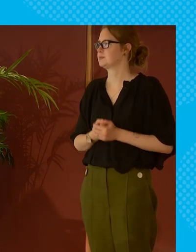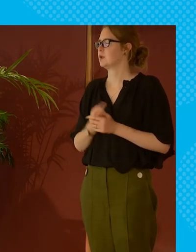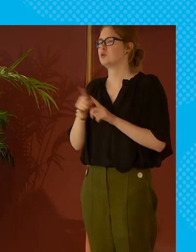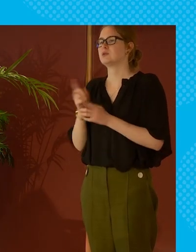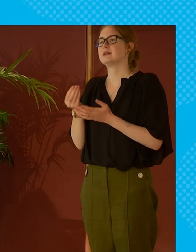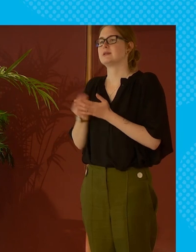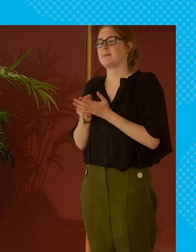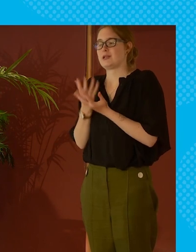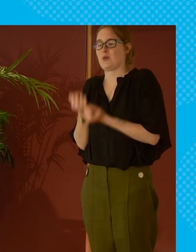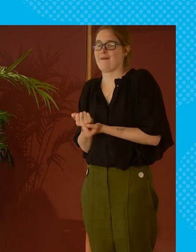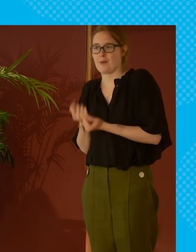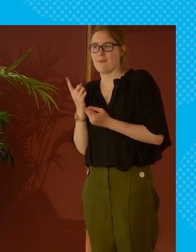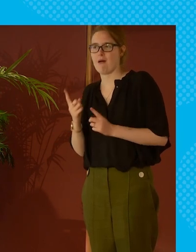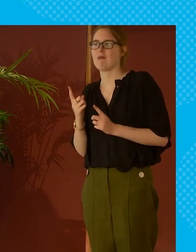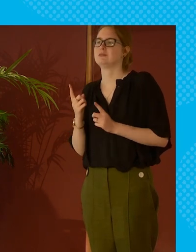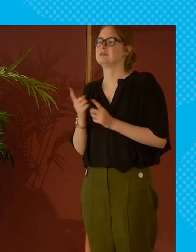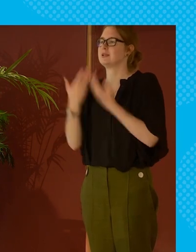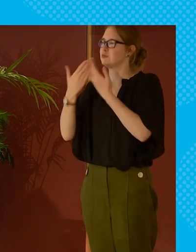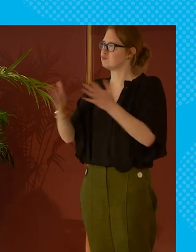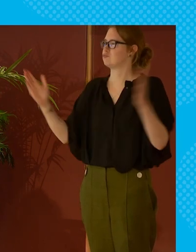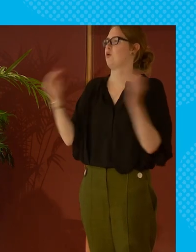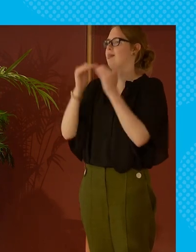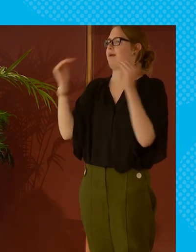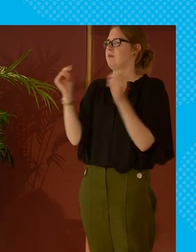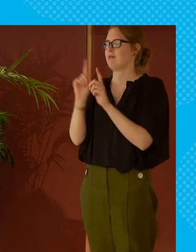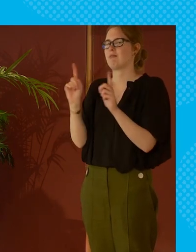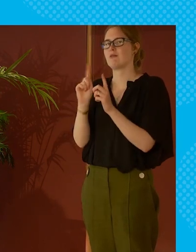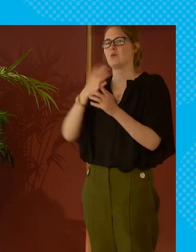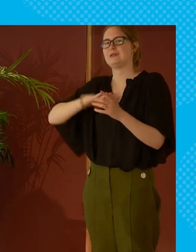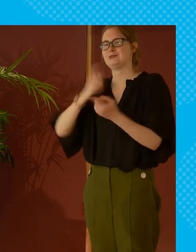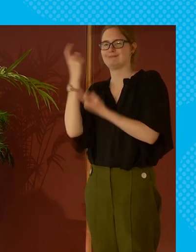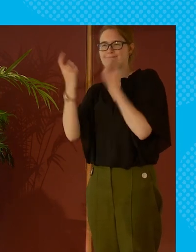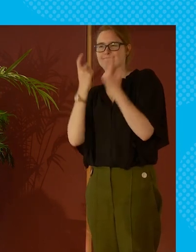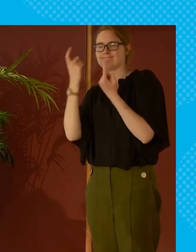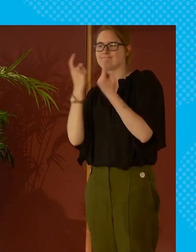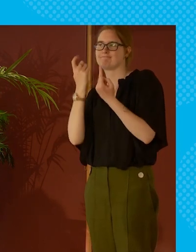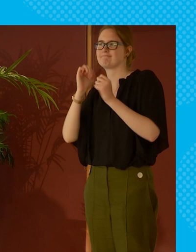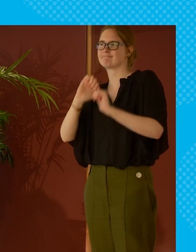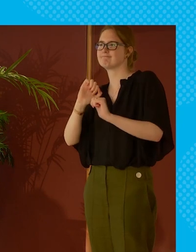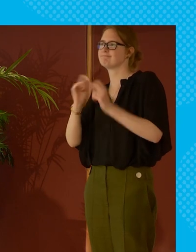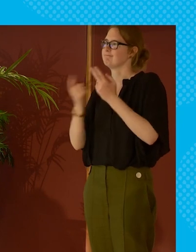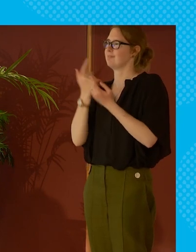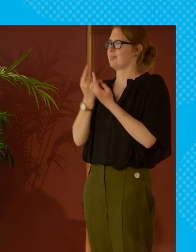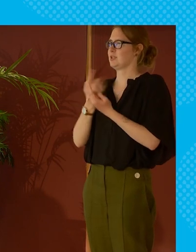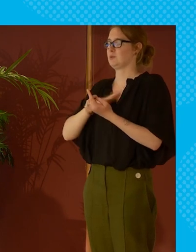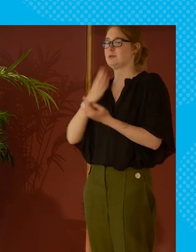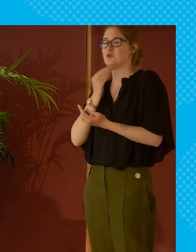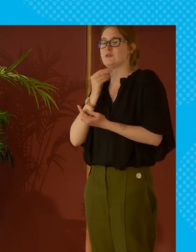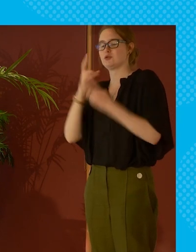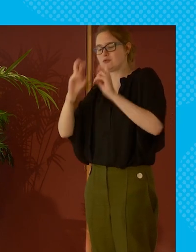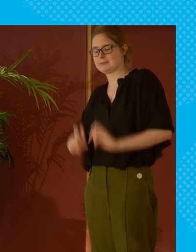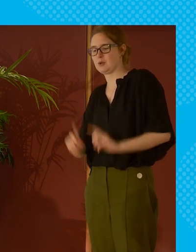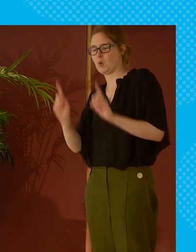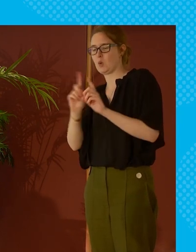have and the monies that we have i think on a broader level we need to be thinking about and one of the things i